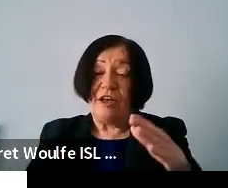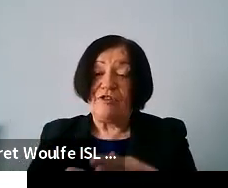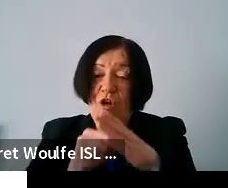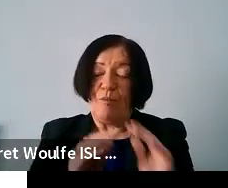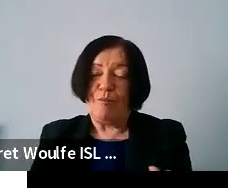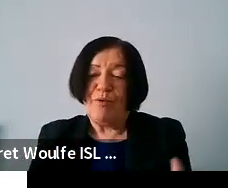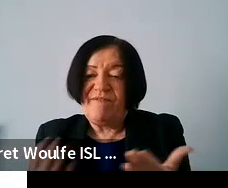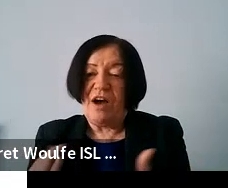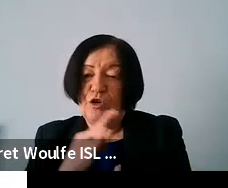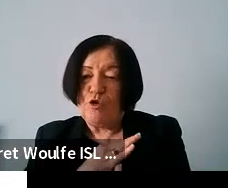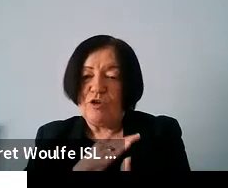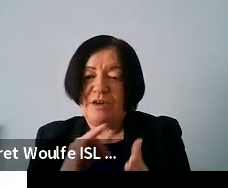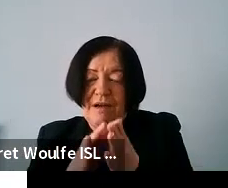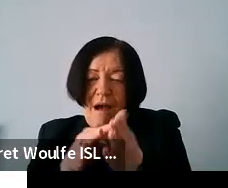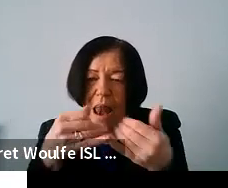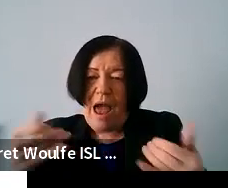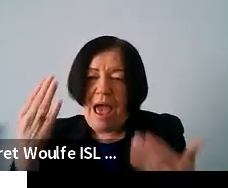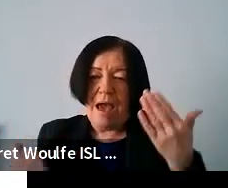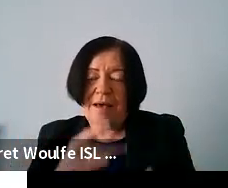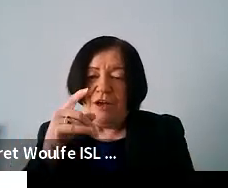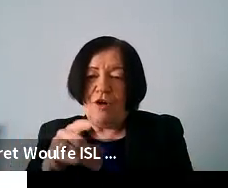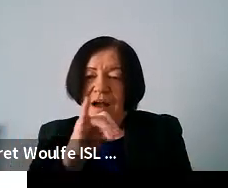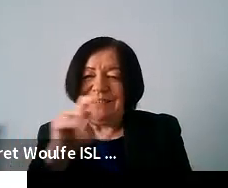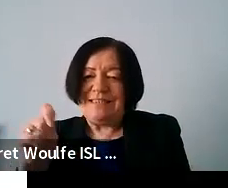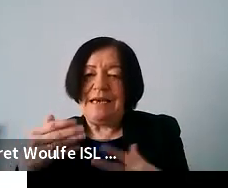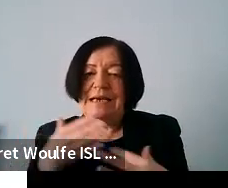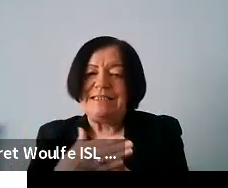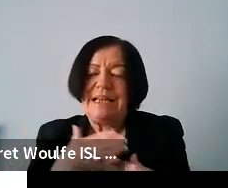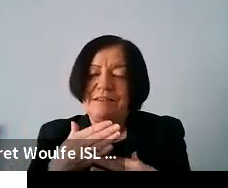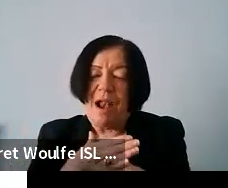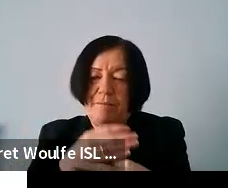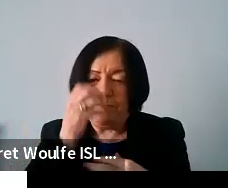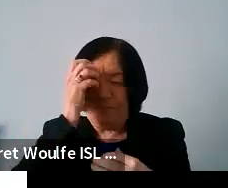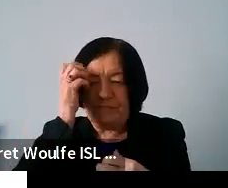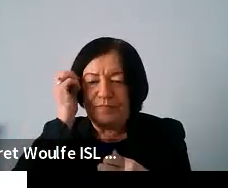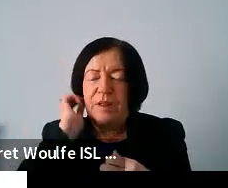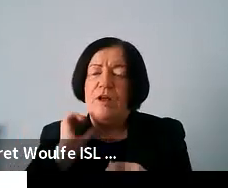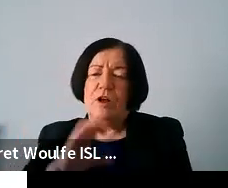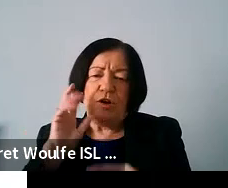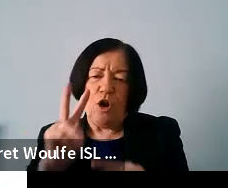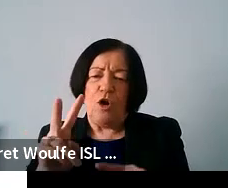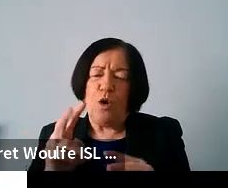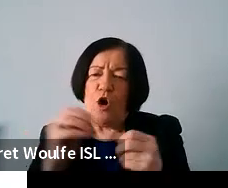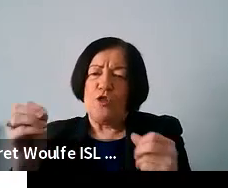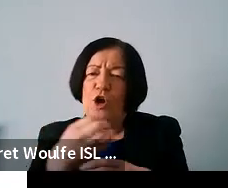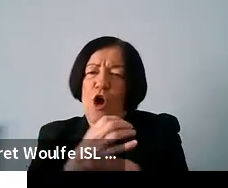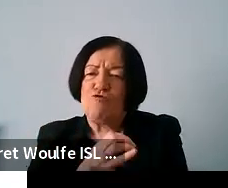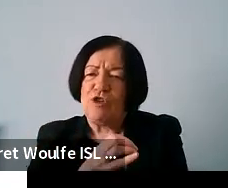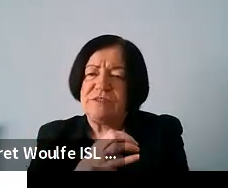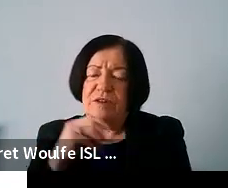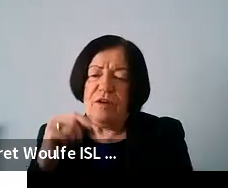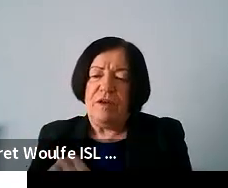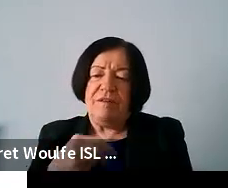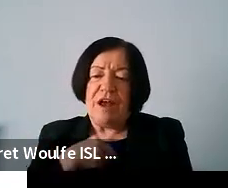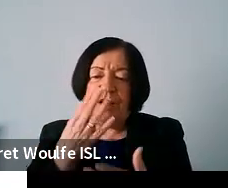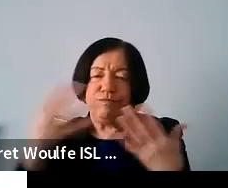um guidelines on how to make your it accessible so just to look at what some other countries have done there's some very